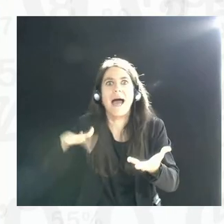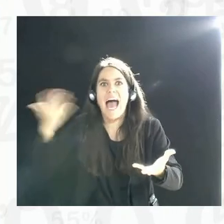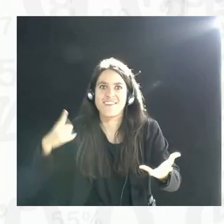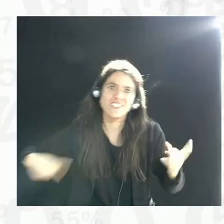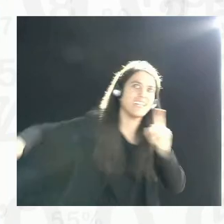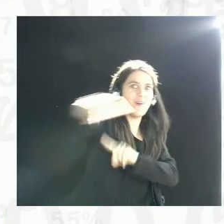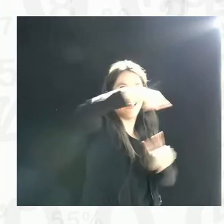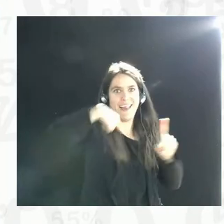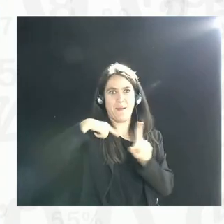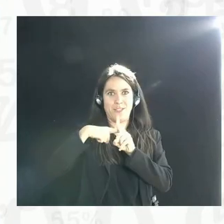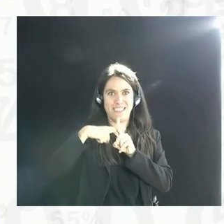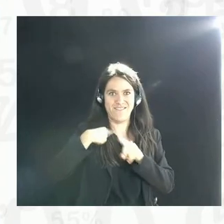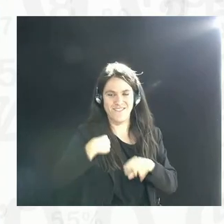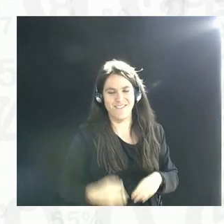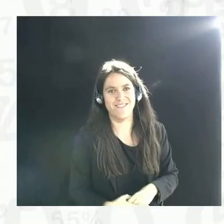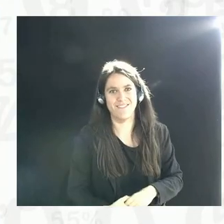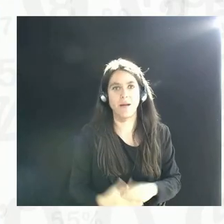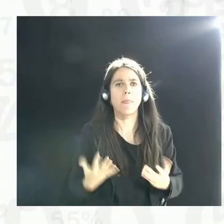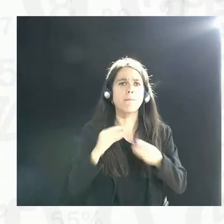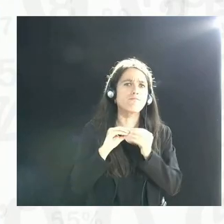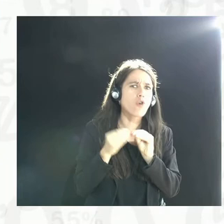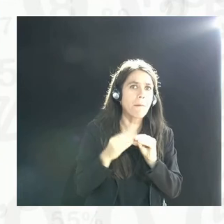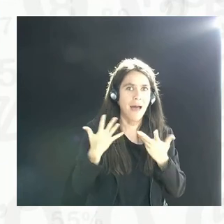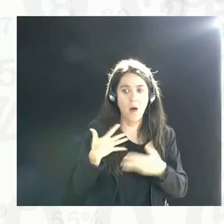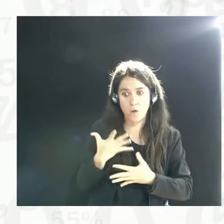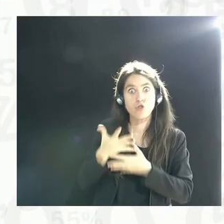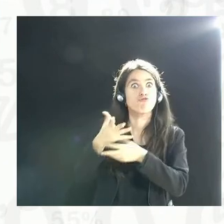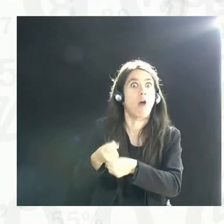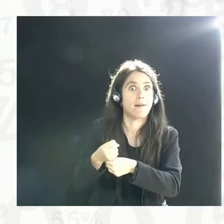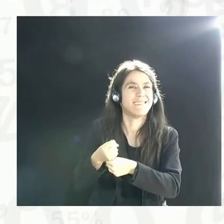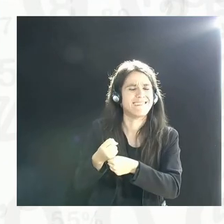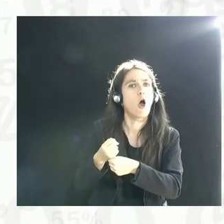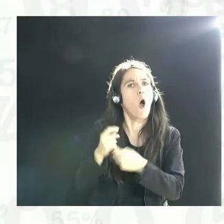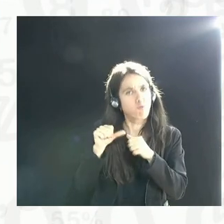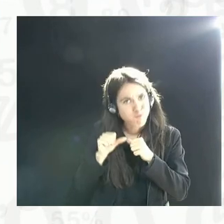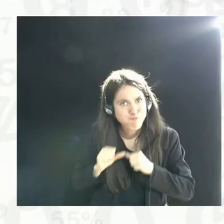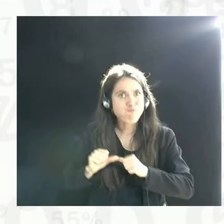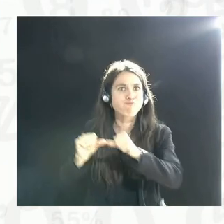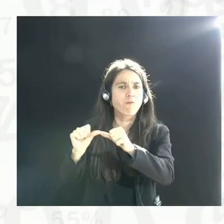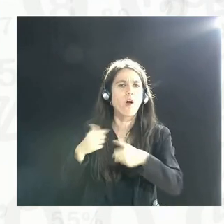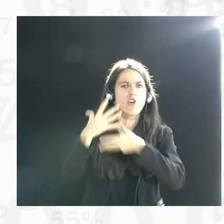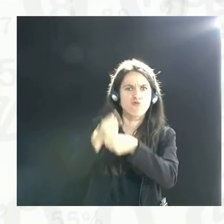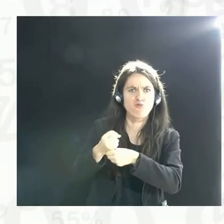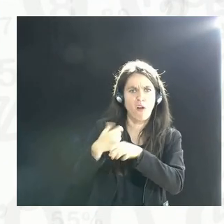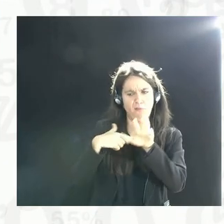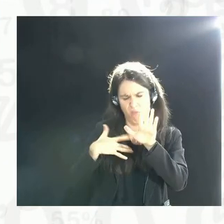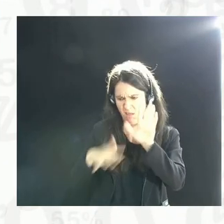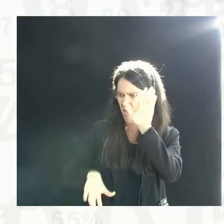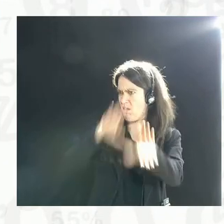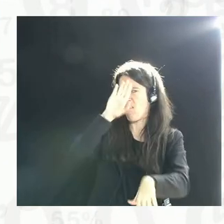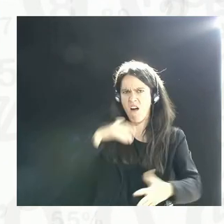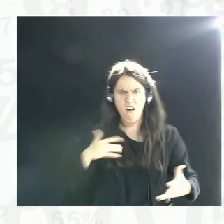players. The problem is how do you actually maintain this level of trust? How do we make sure that we don't erode this level of participation